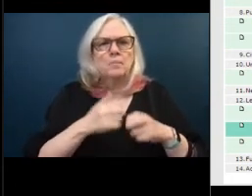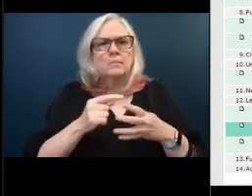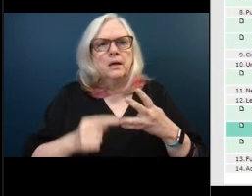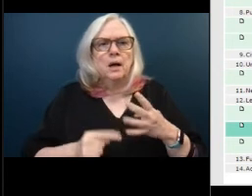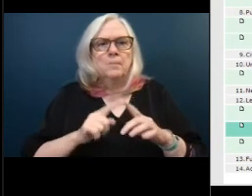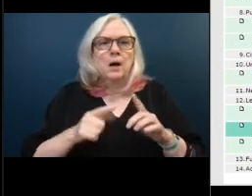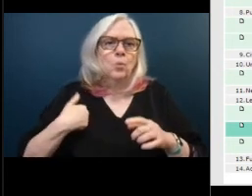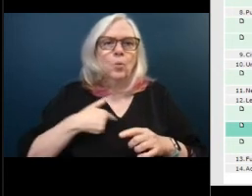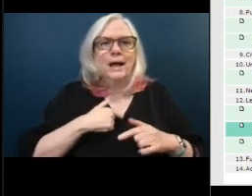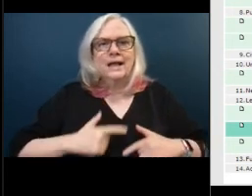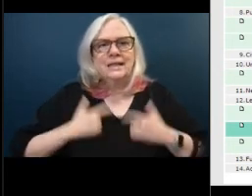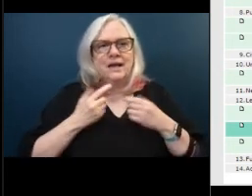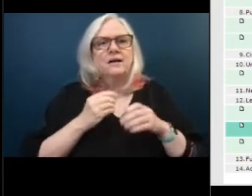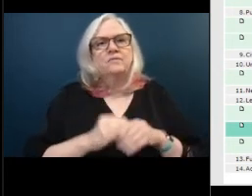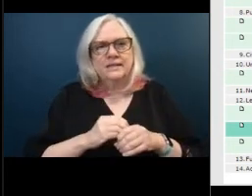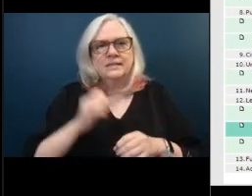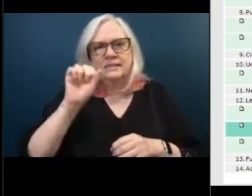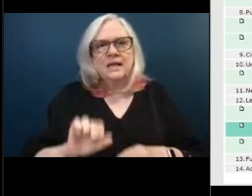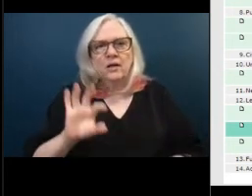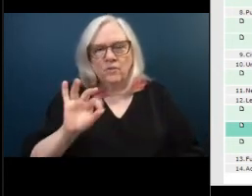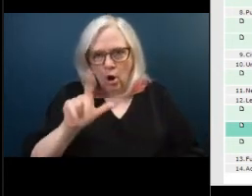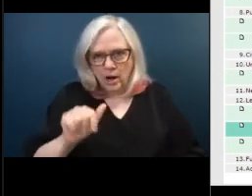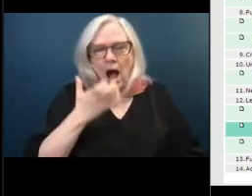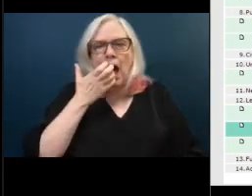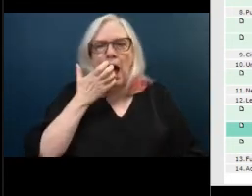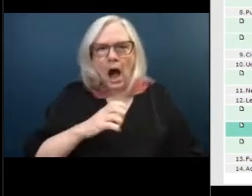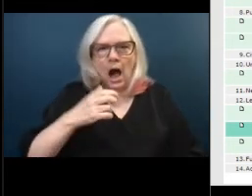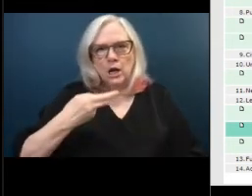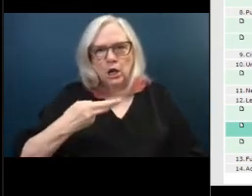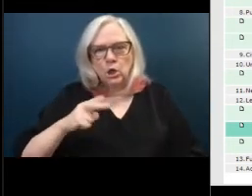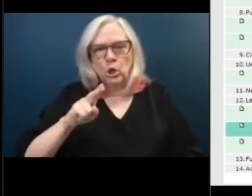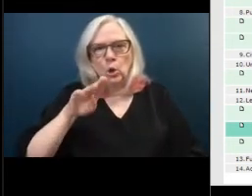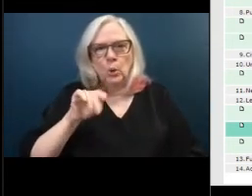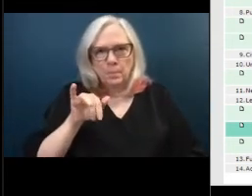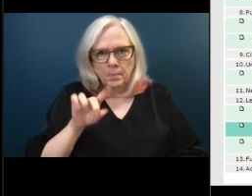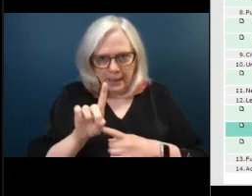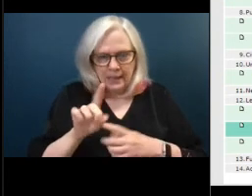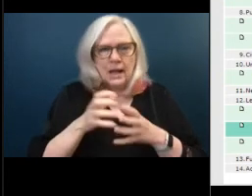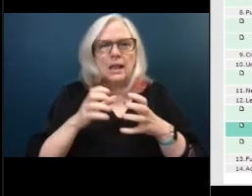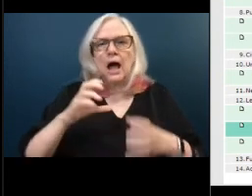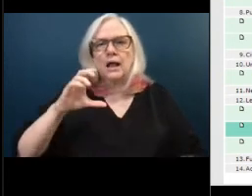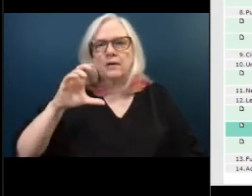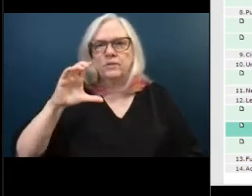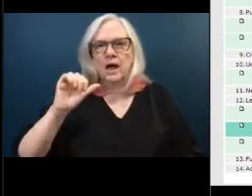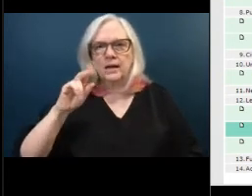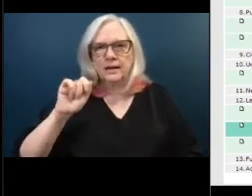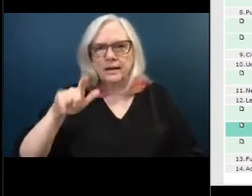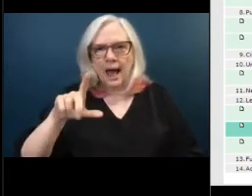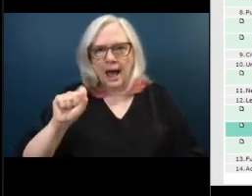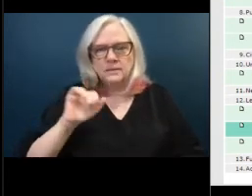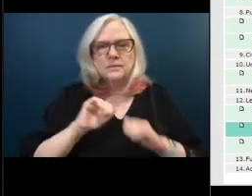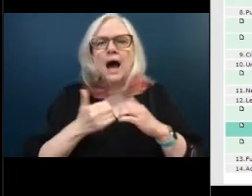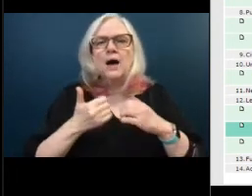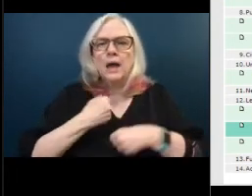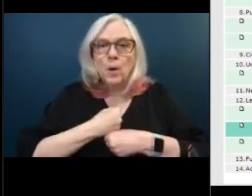it is hot and humid and a lot of these canals the way they were made are not necessarily flowing um as